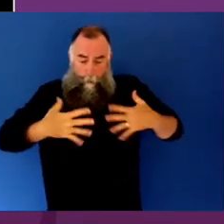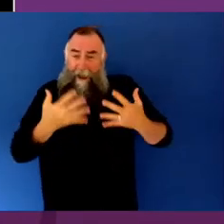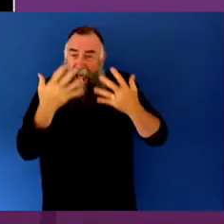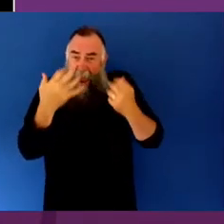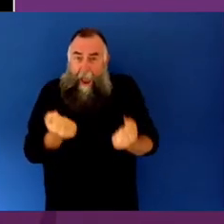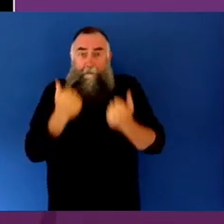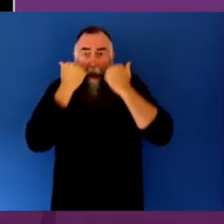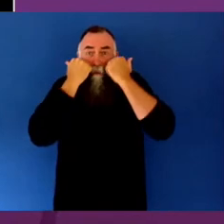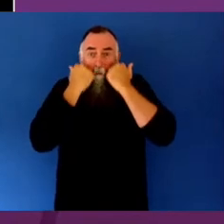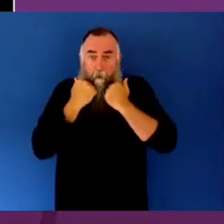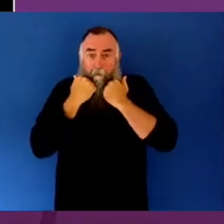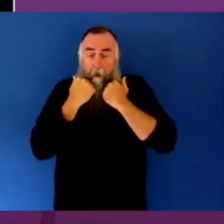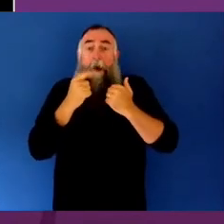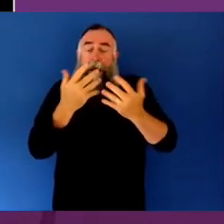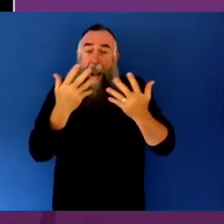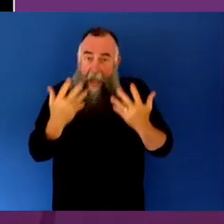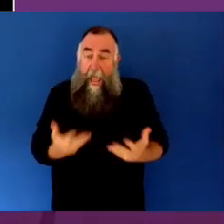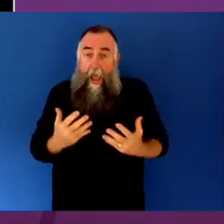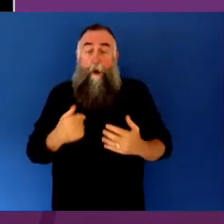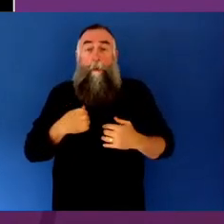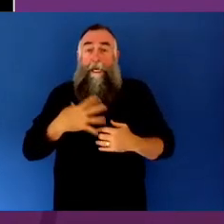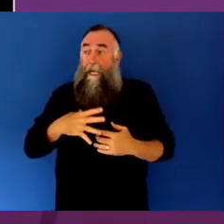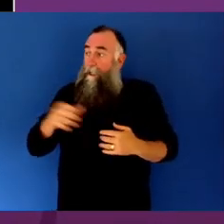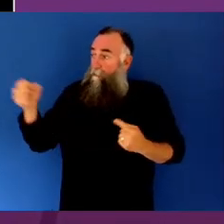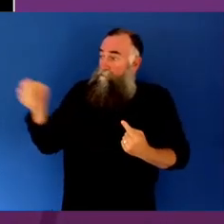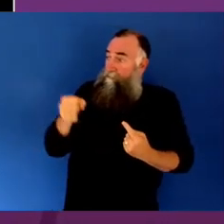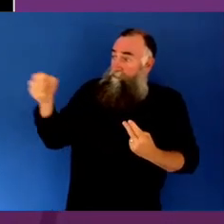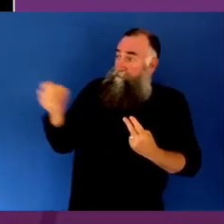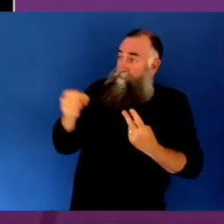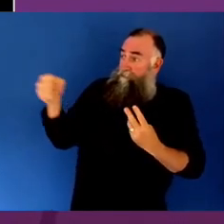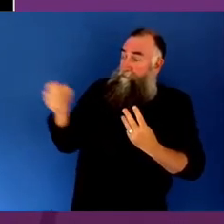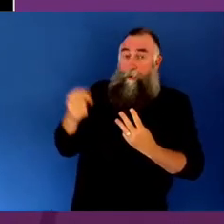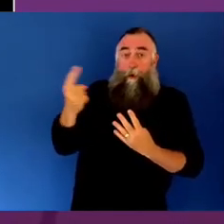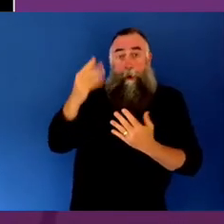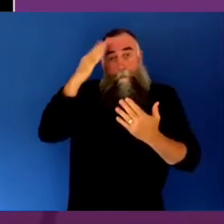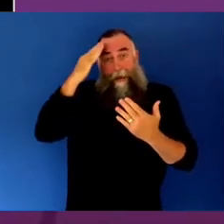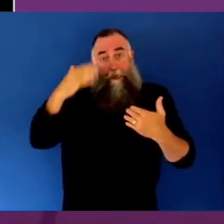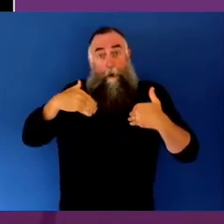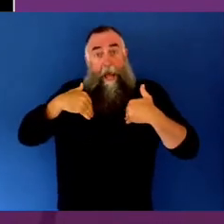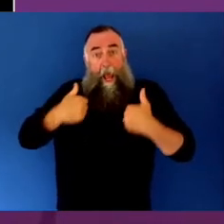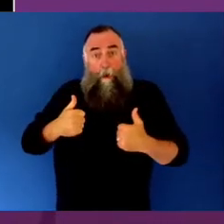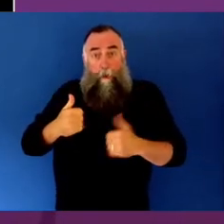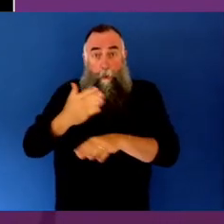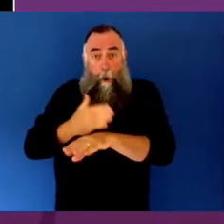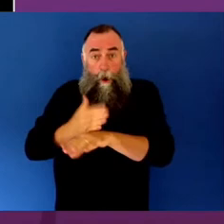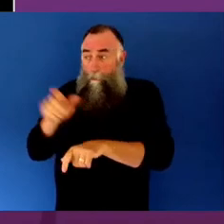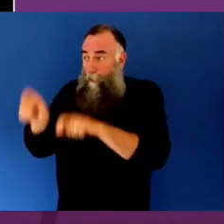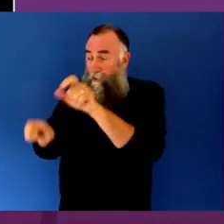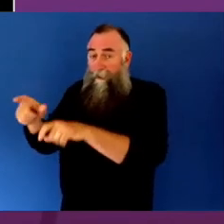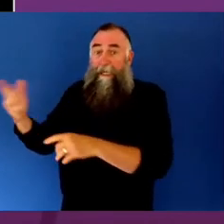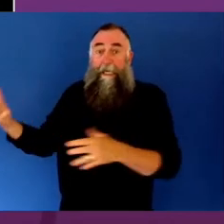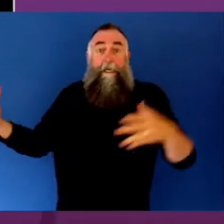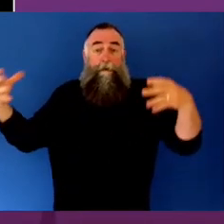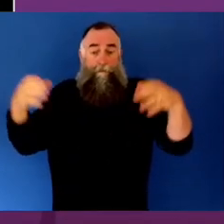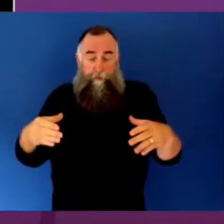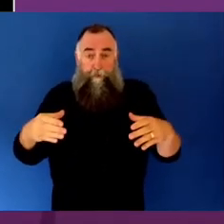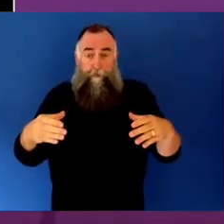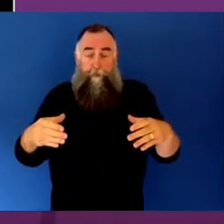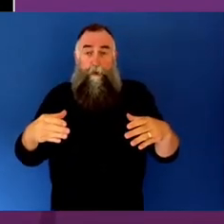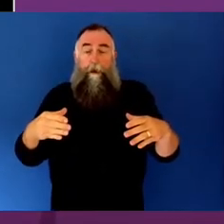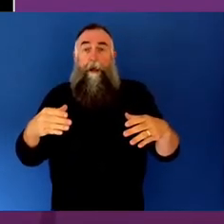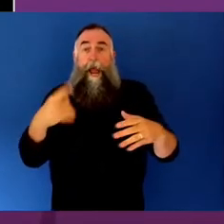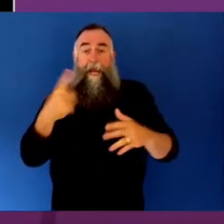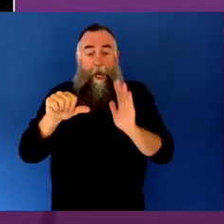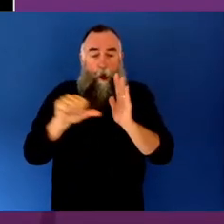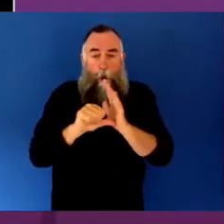and integrating mental health practitioners into the space, into the room, and it's about getting economists and